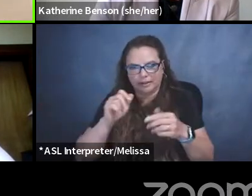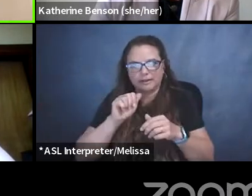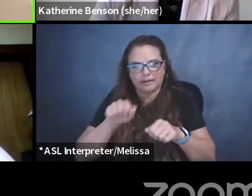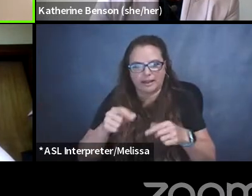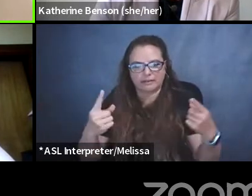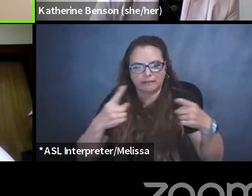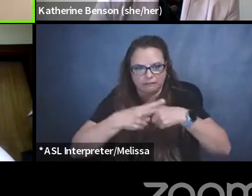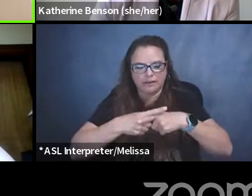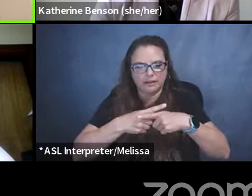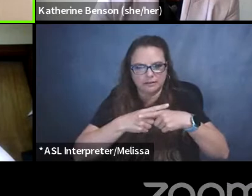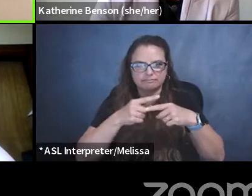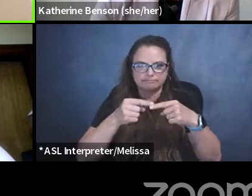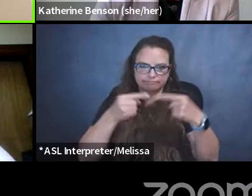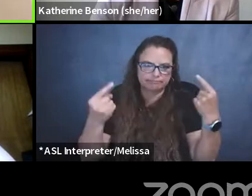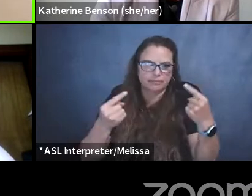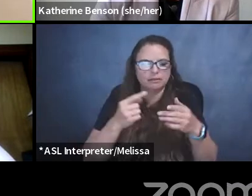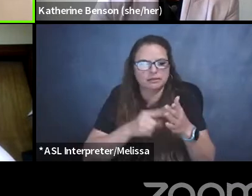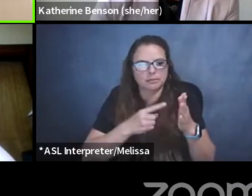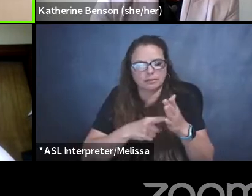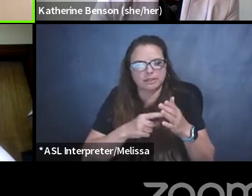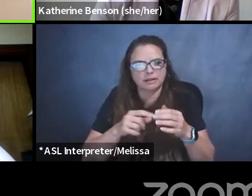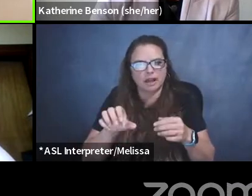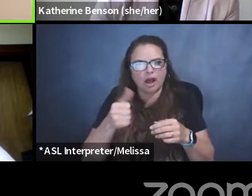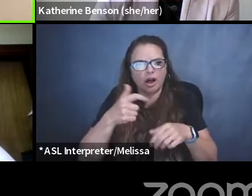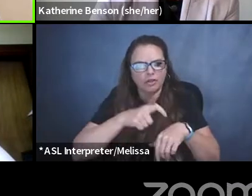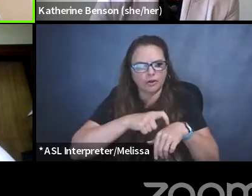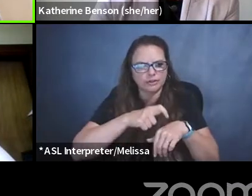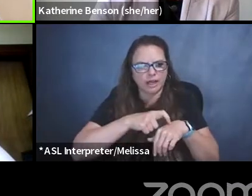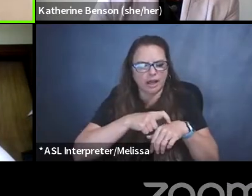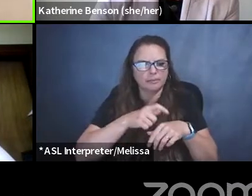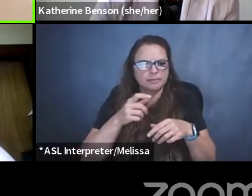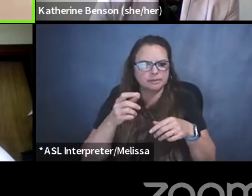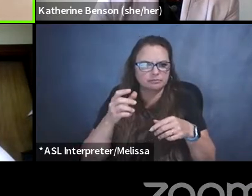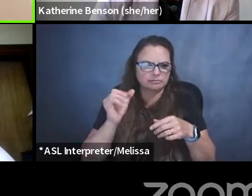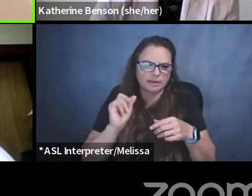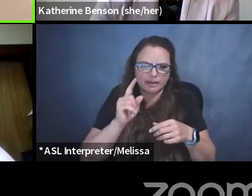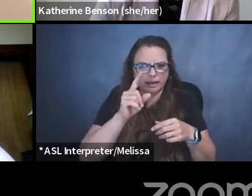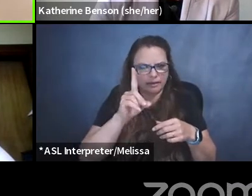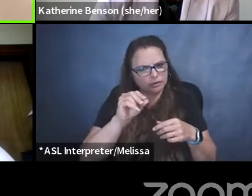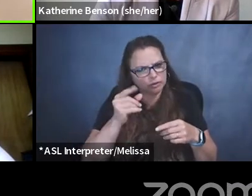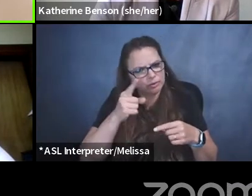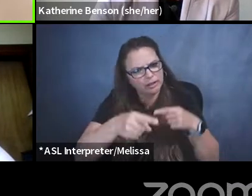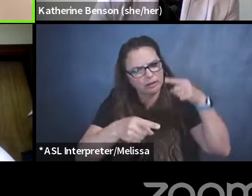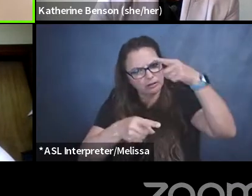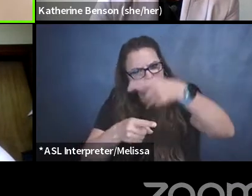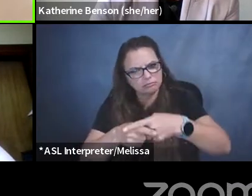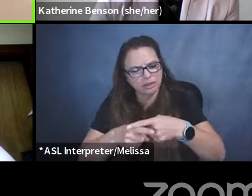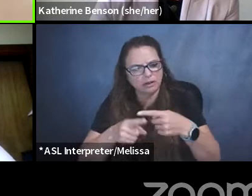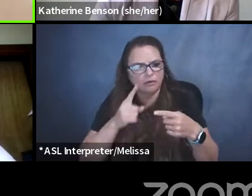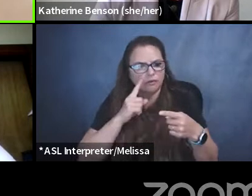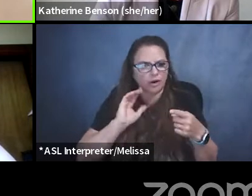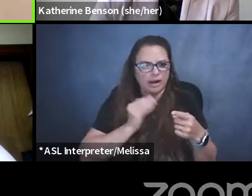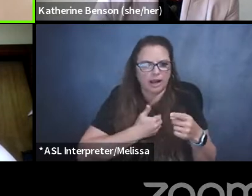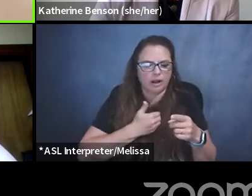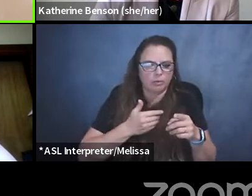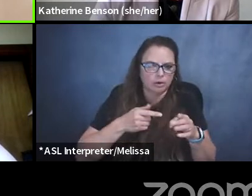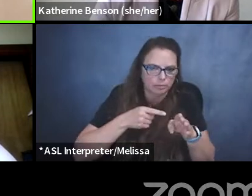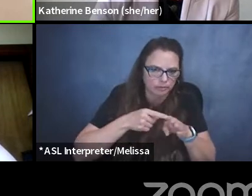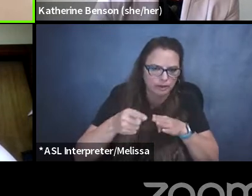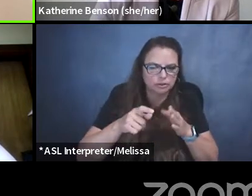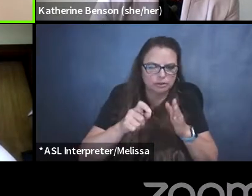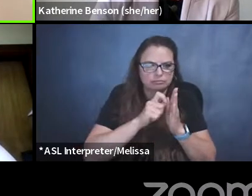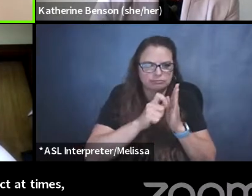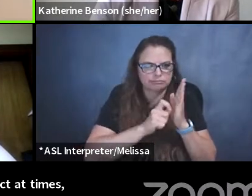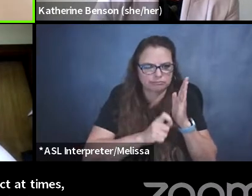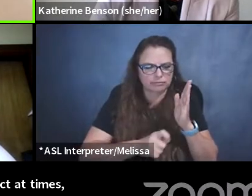they do intersect. And I think in our experience as student journalists, where privacy is a prerequisite to engage in expressive activity.